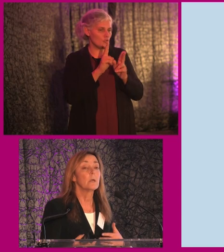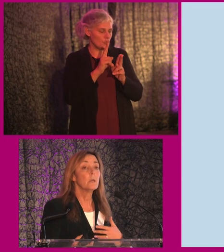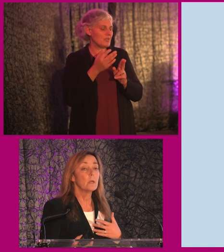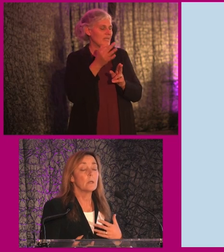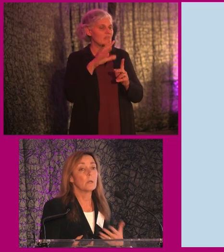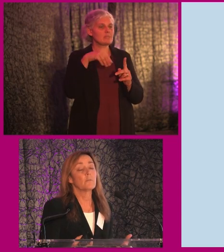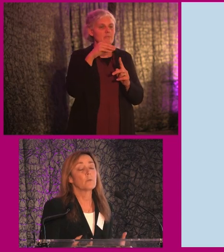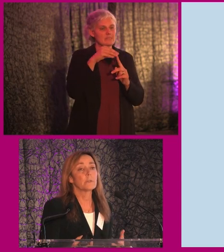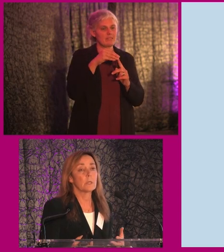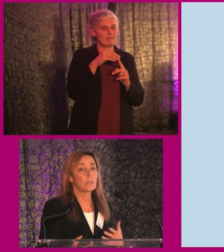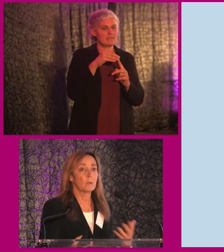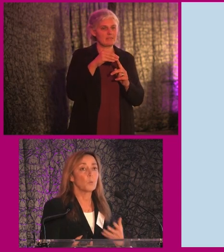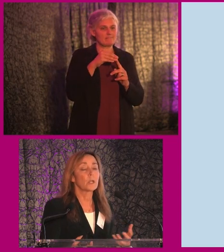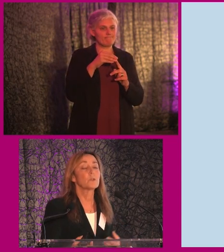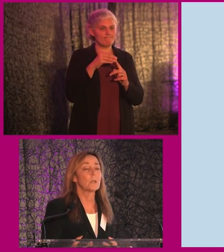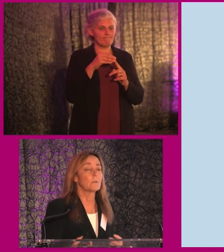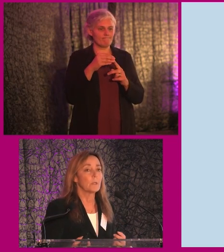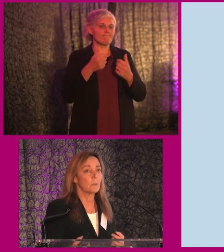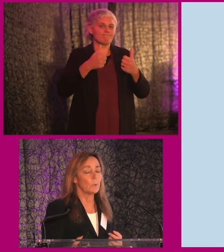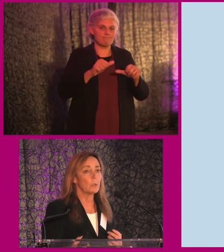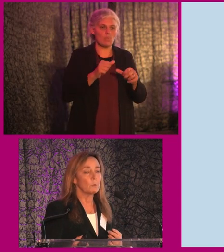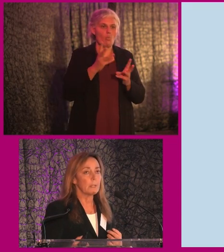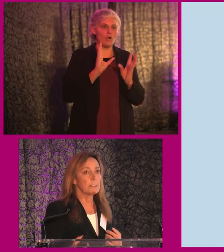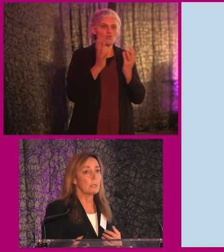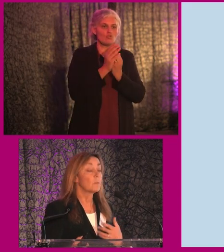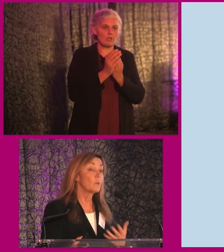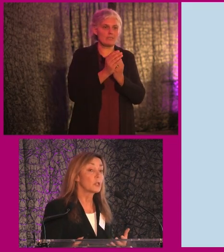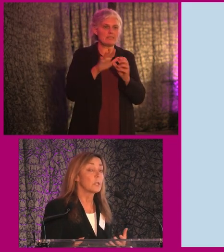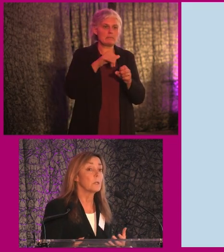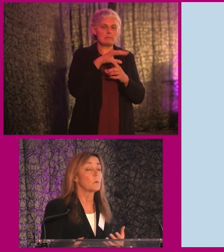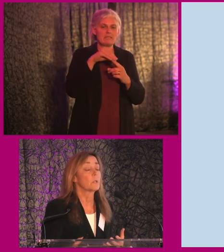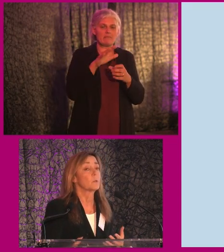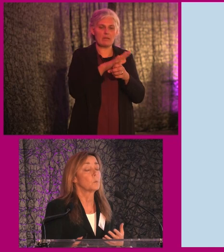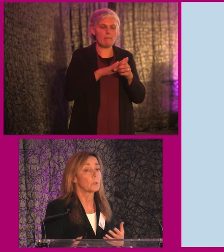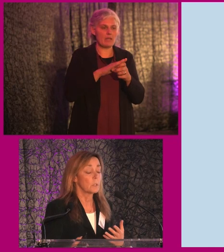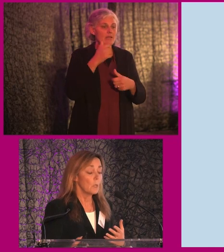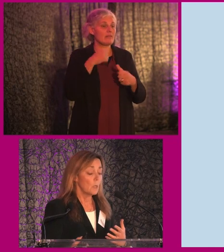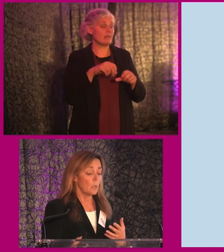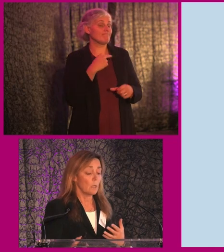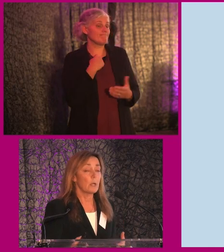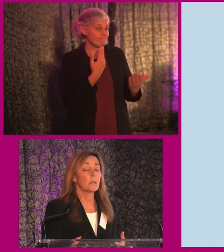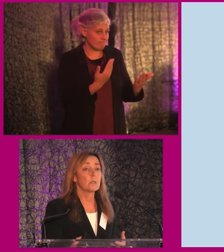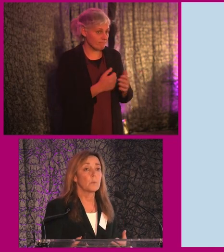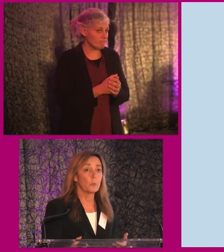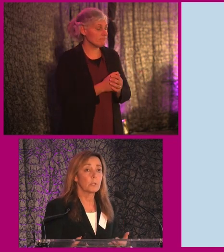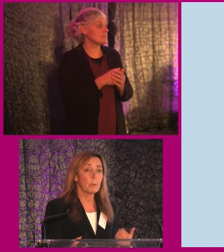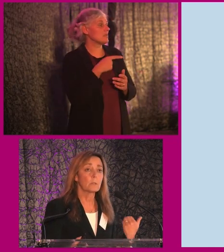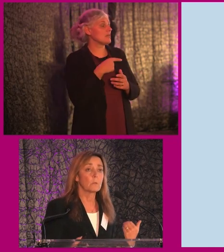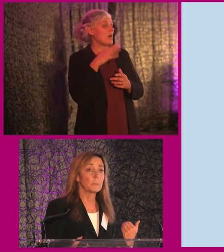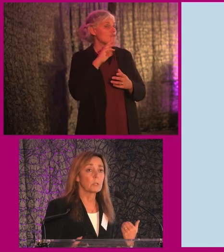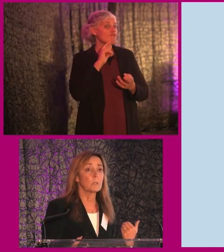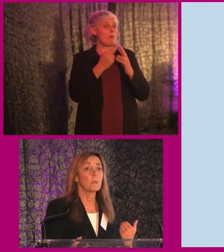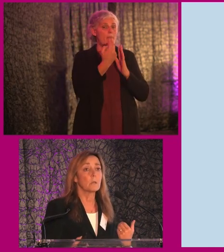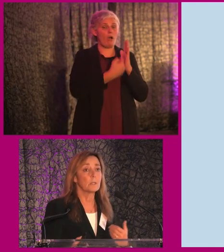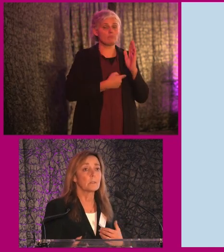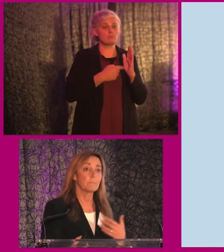are enforced and kind of working together in a really good place. And unfortunately, according to what Ireland has reported back to the